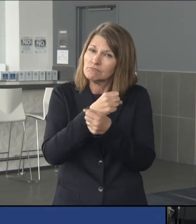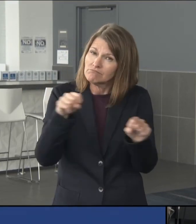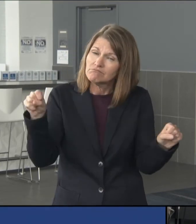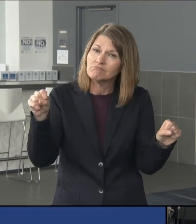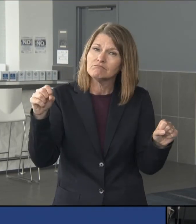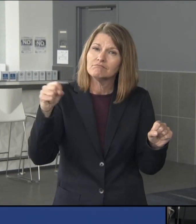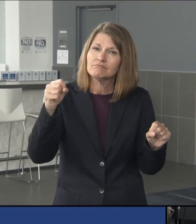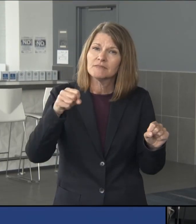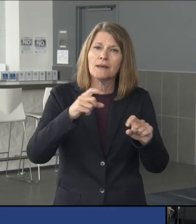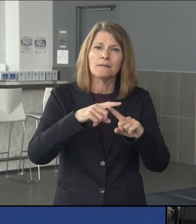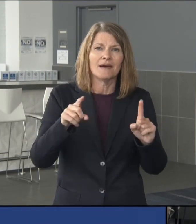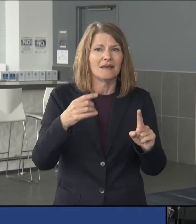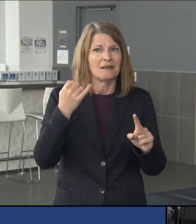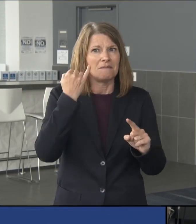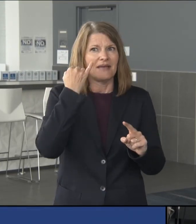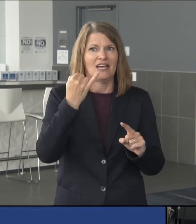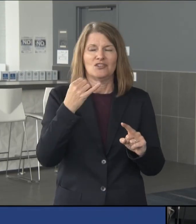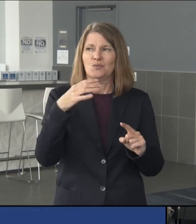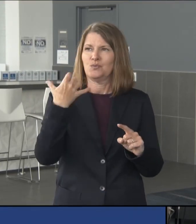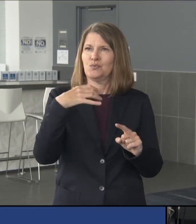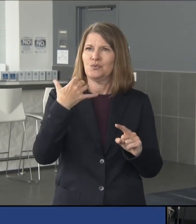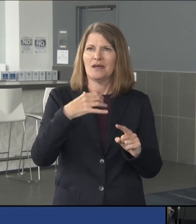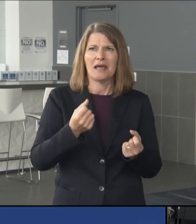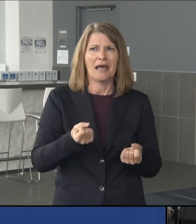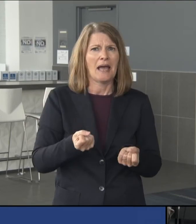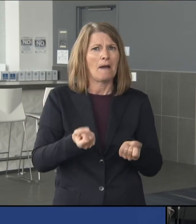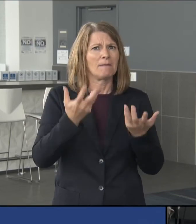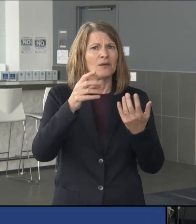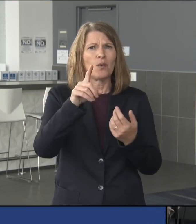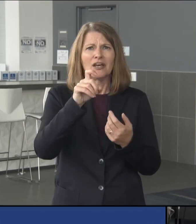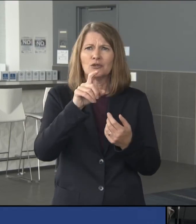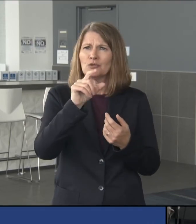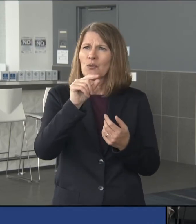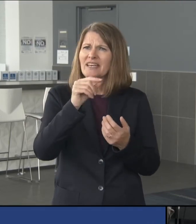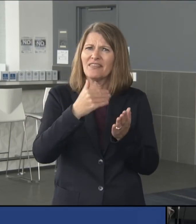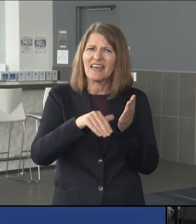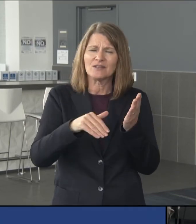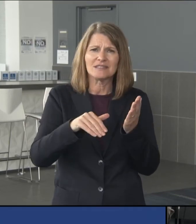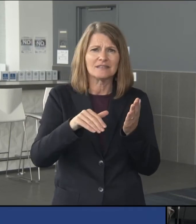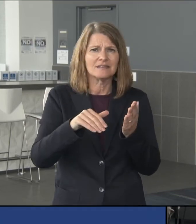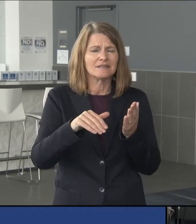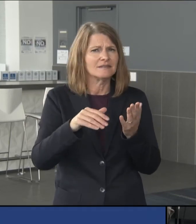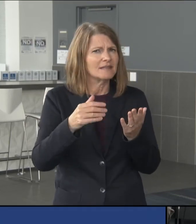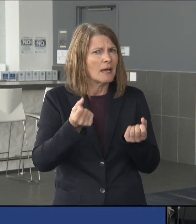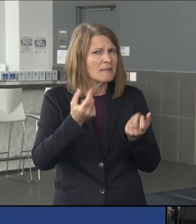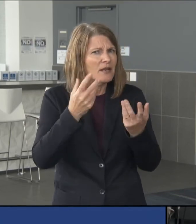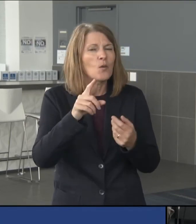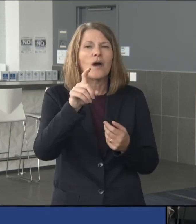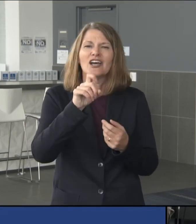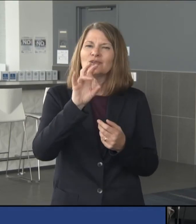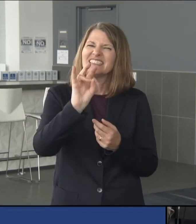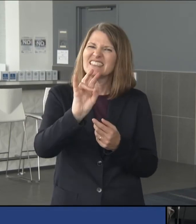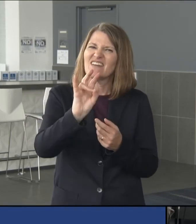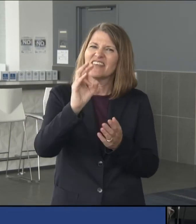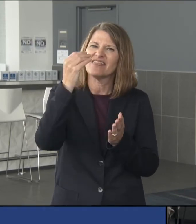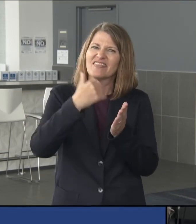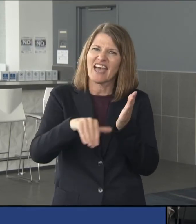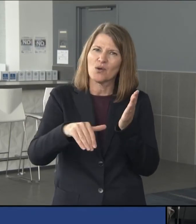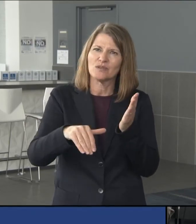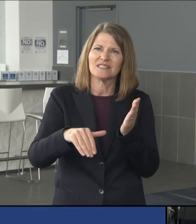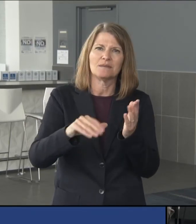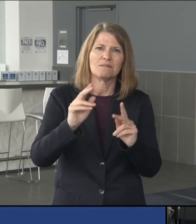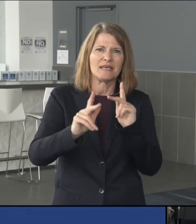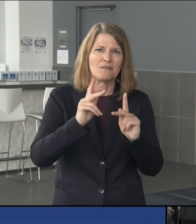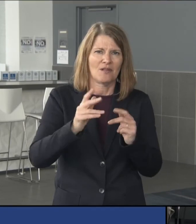But, uh, wouldn't it be great to see a hundred, how many people, 120,000? I keep saying 120,000. 107,000. 107 let's do it.